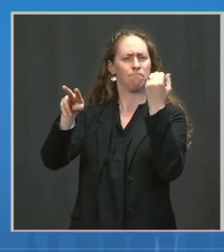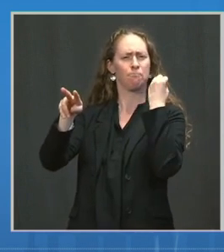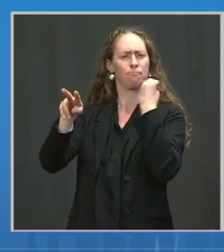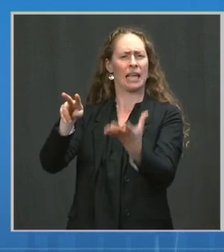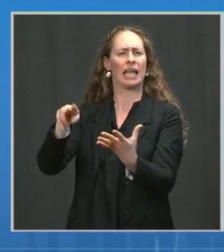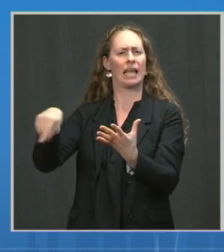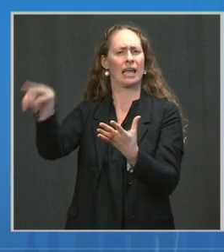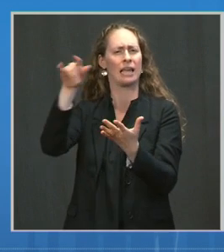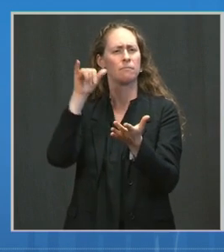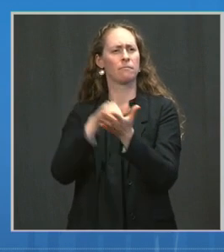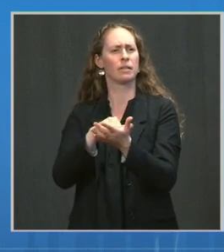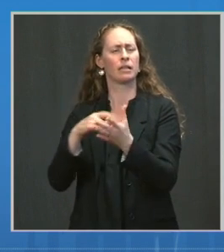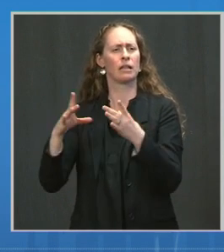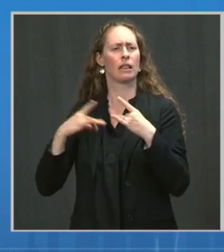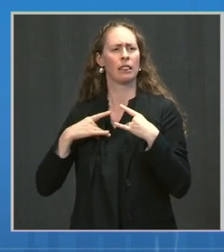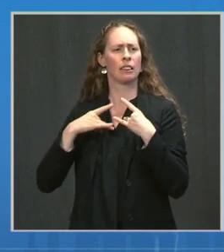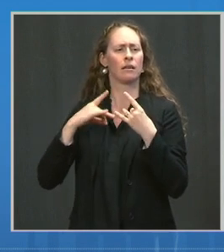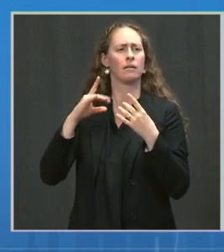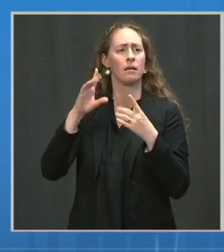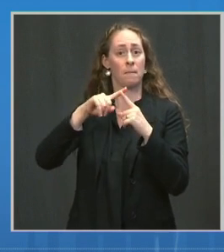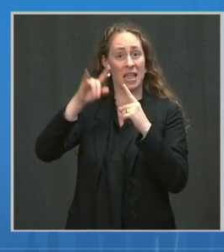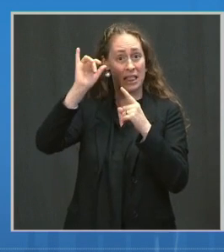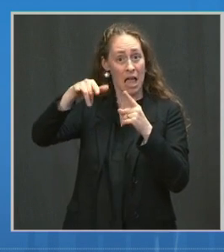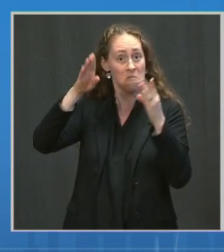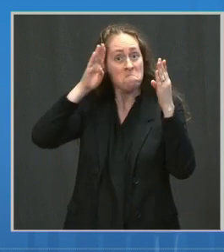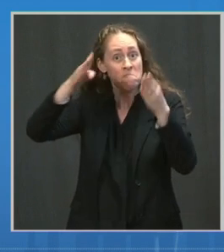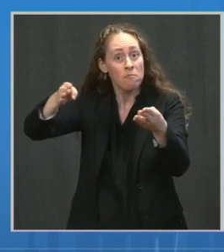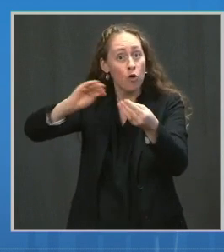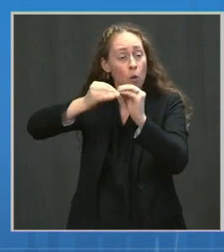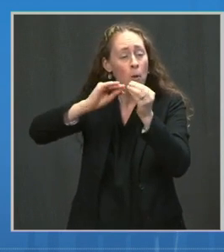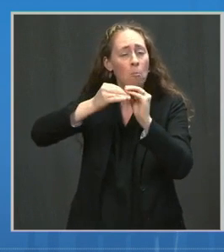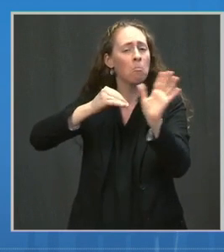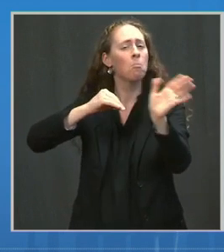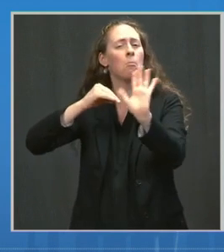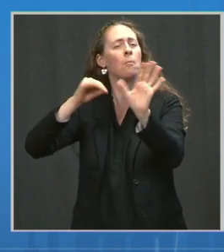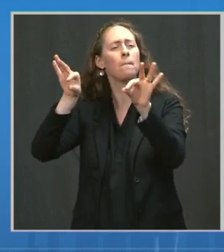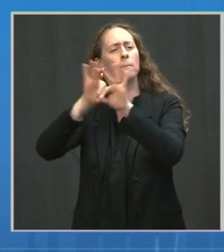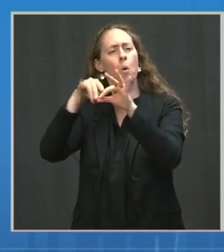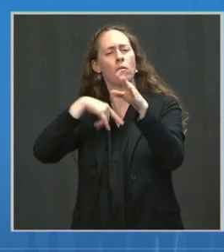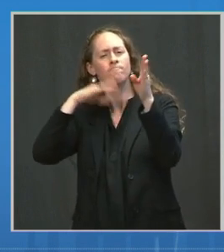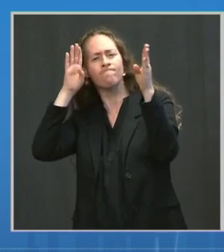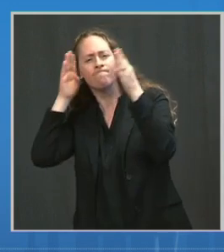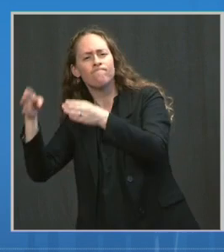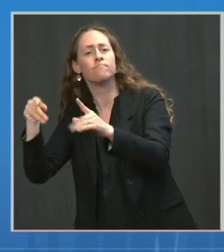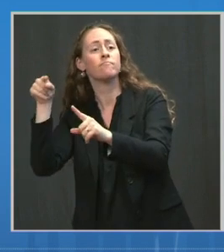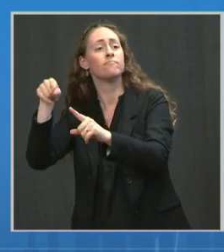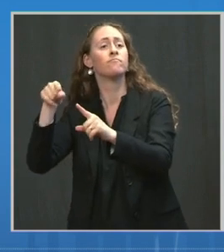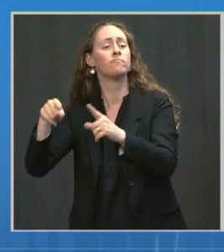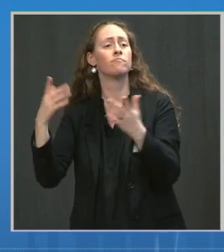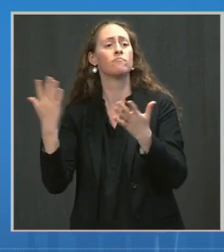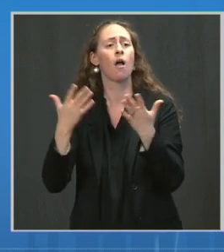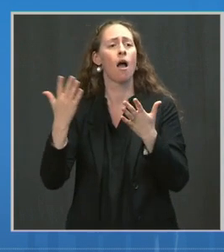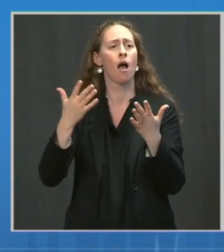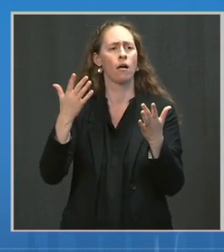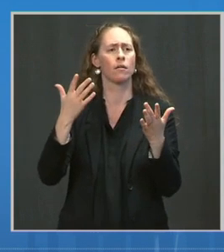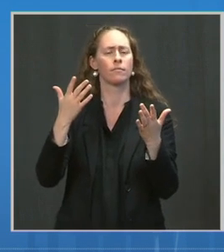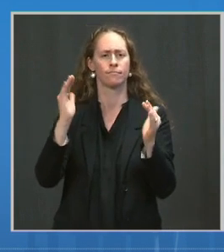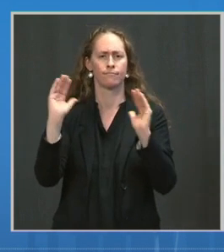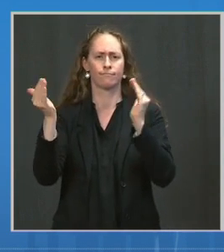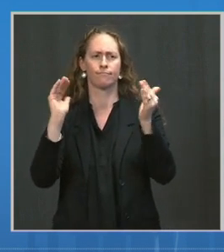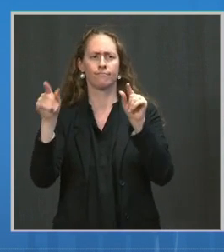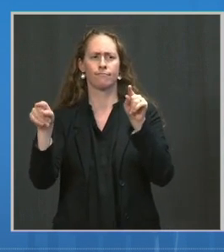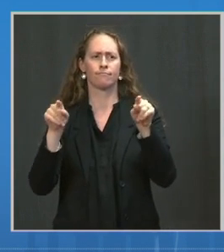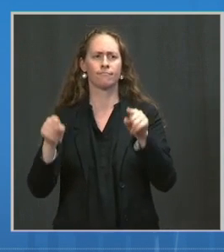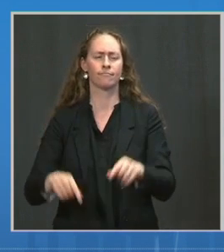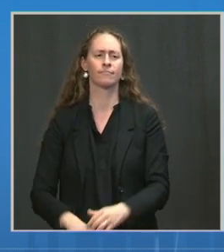number. The critical number is what is the proportion of the vaccinated people who, in